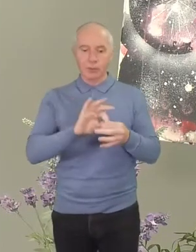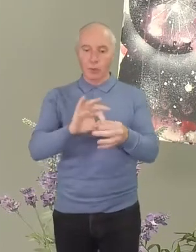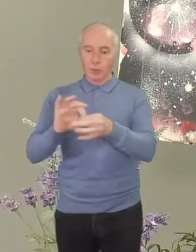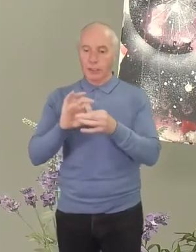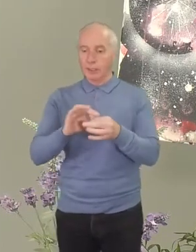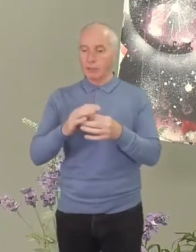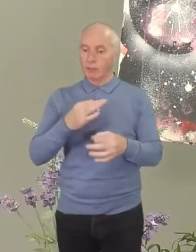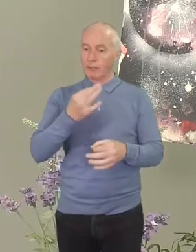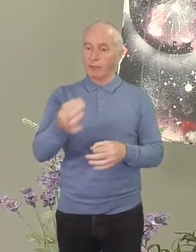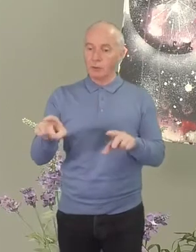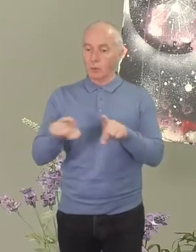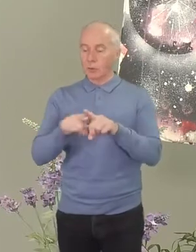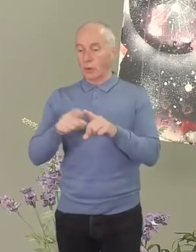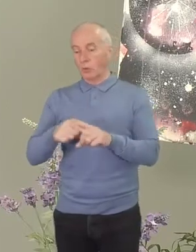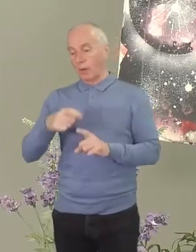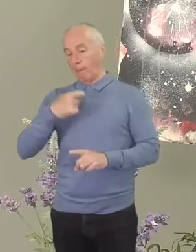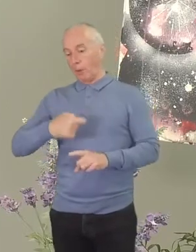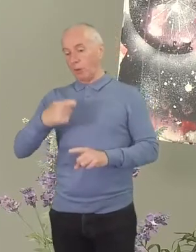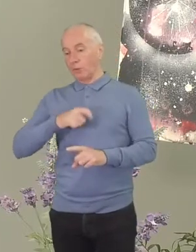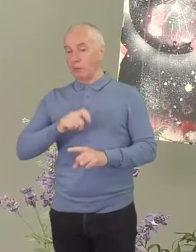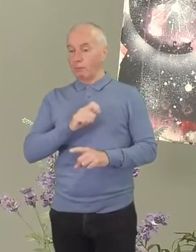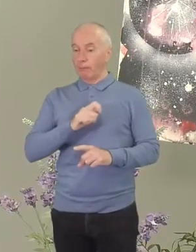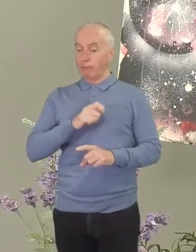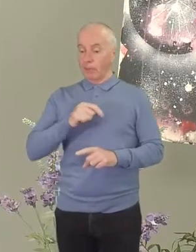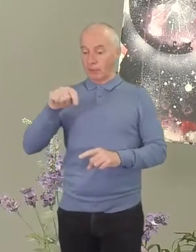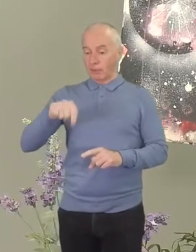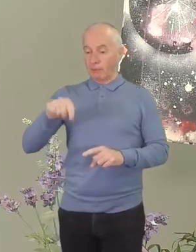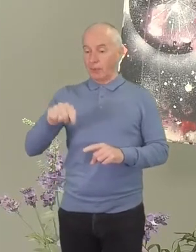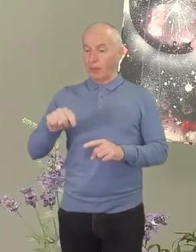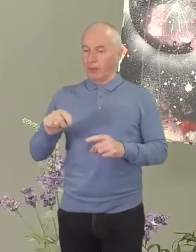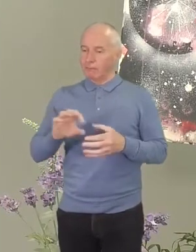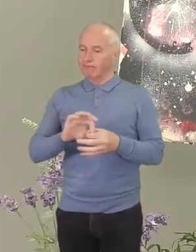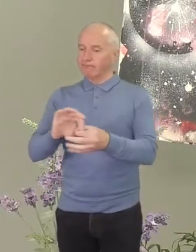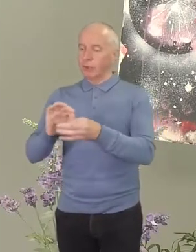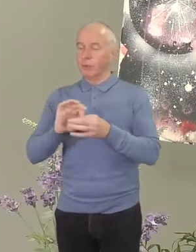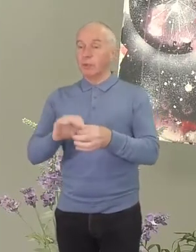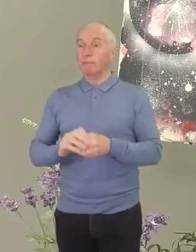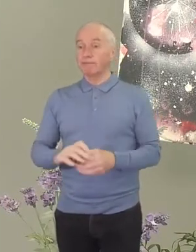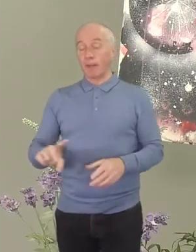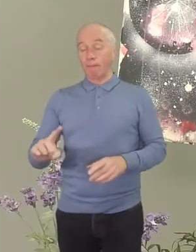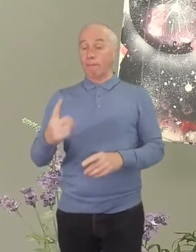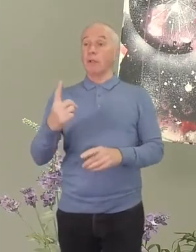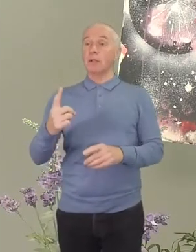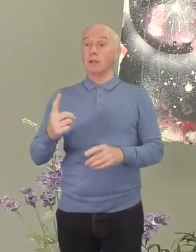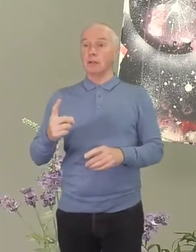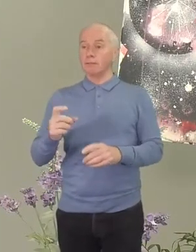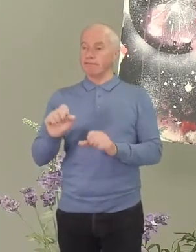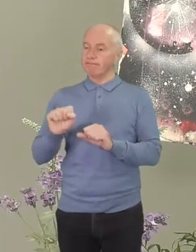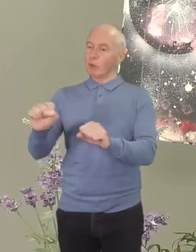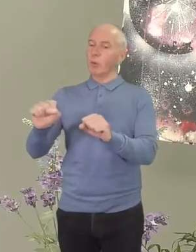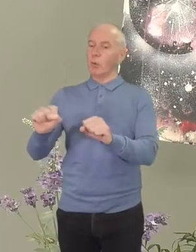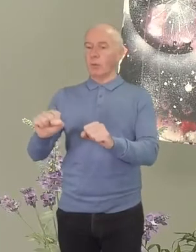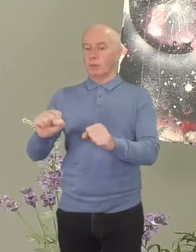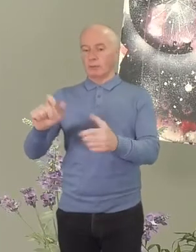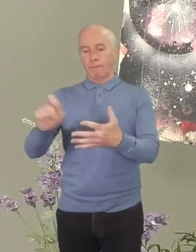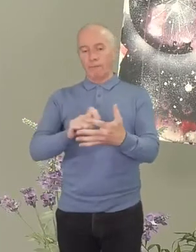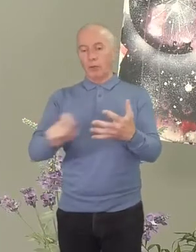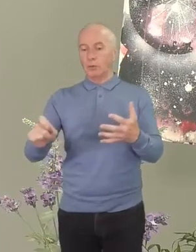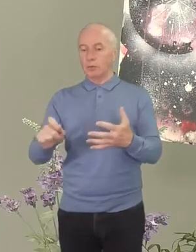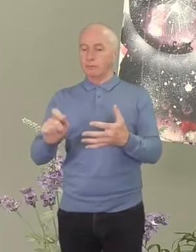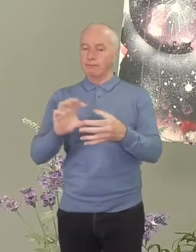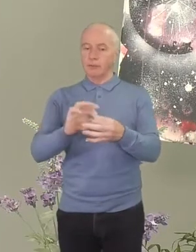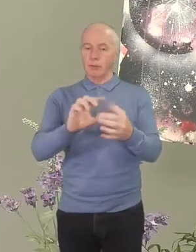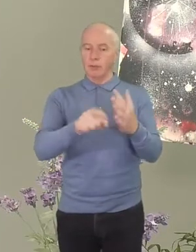and personal members of the union. So first, I invite you to cast your vote with regard to John Levick